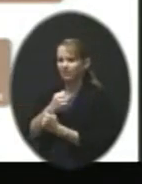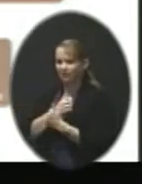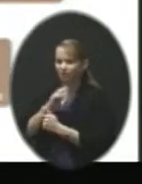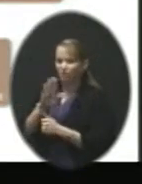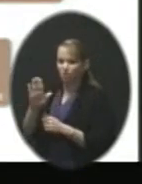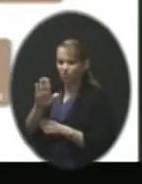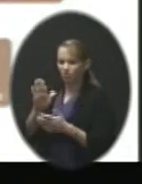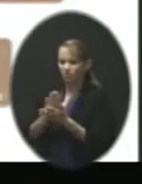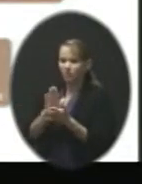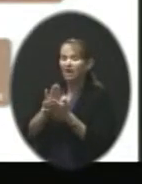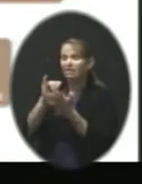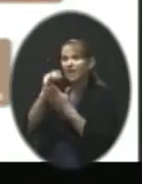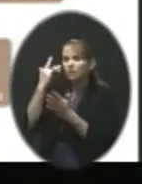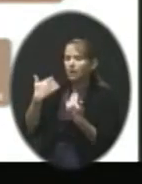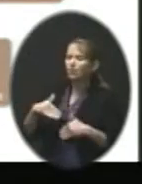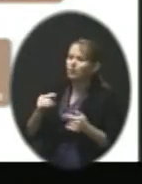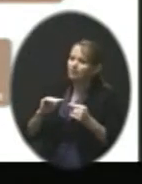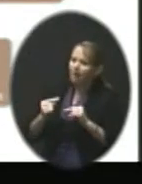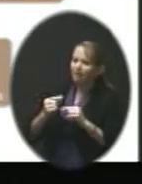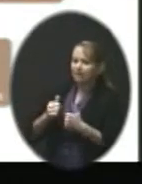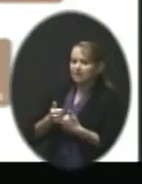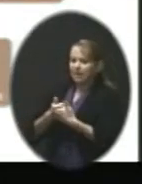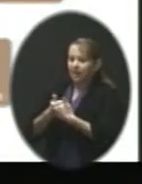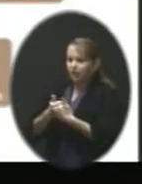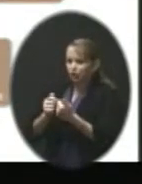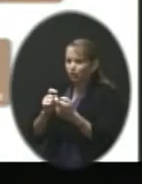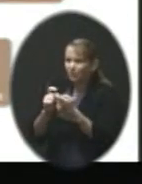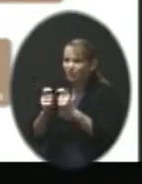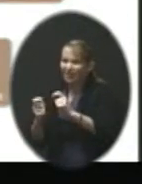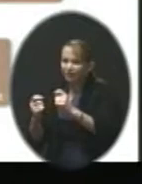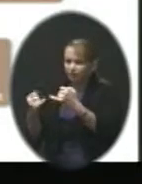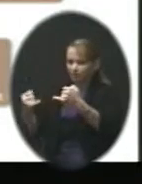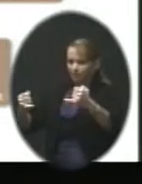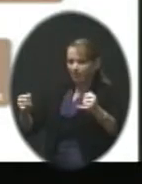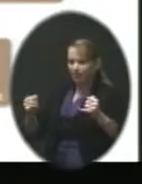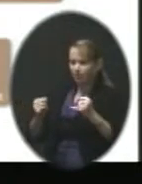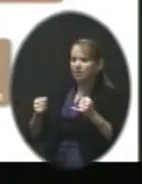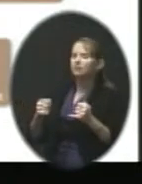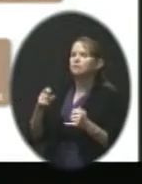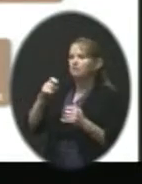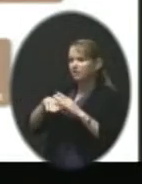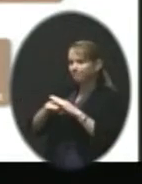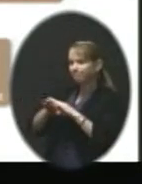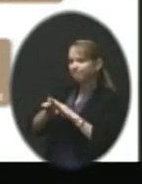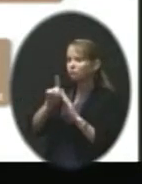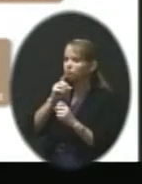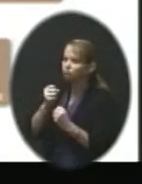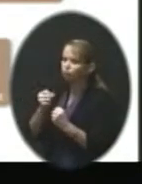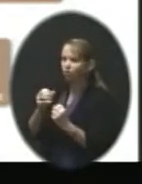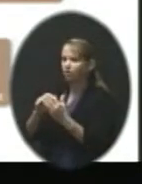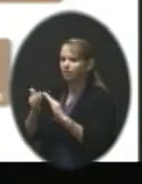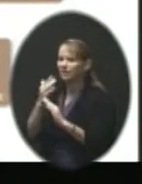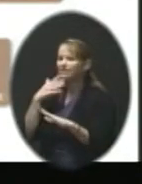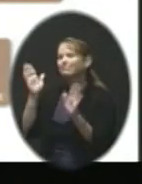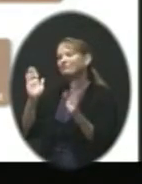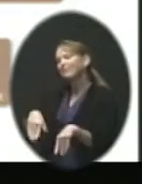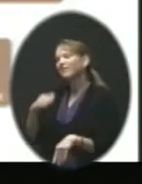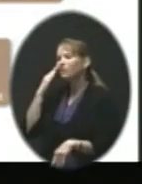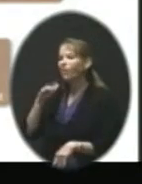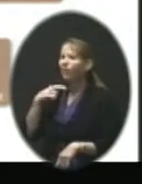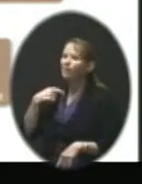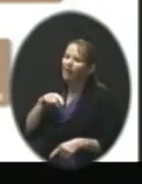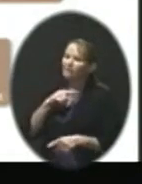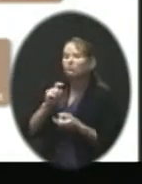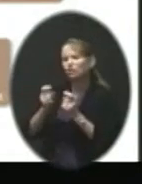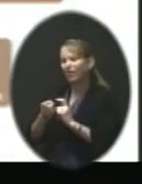and it makes it challenging. We then have to go into some really solid communities that we have throughout this district and say, Gosh, we need to make a change.